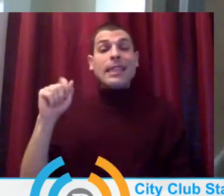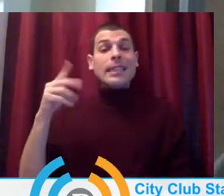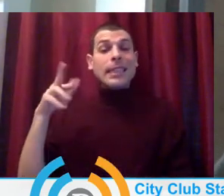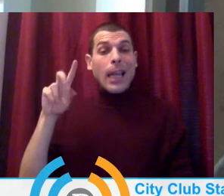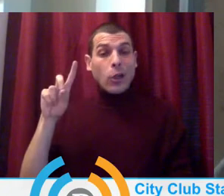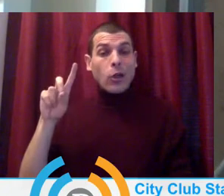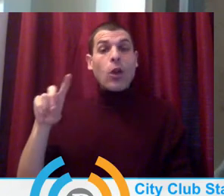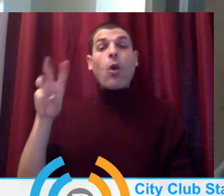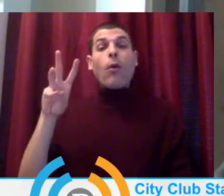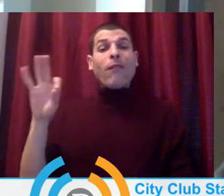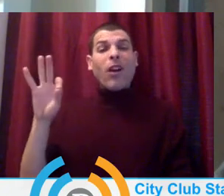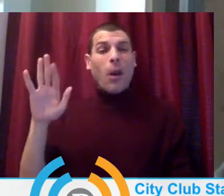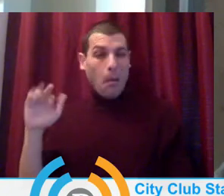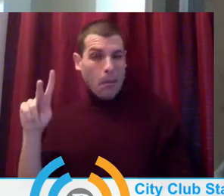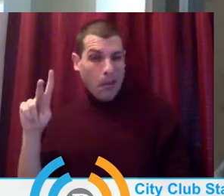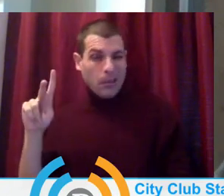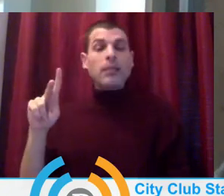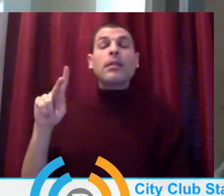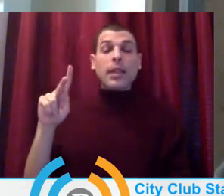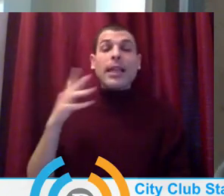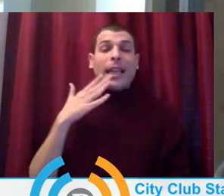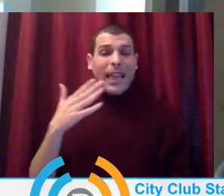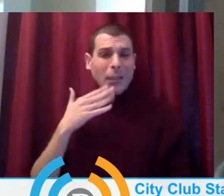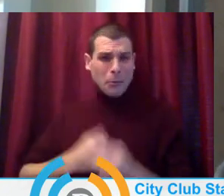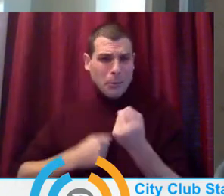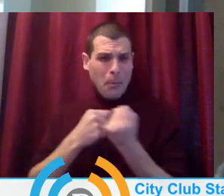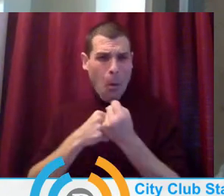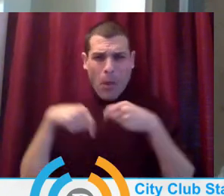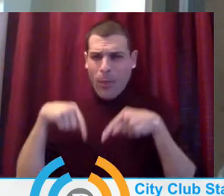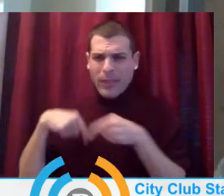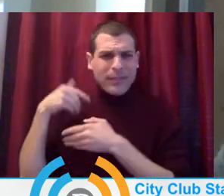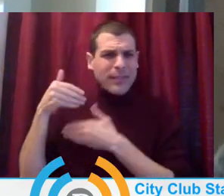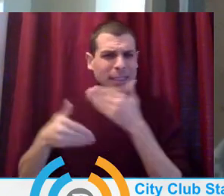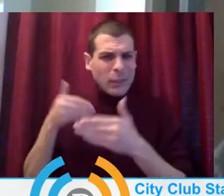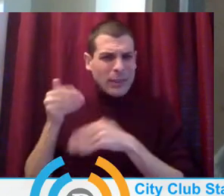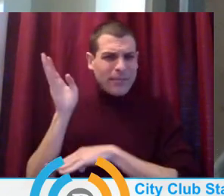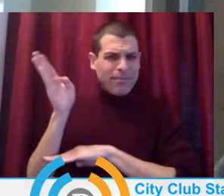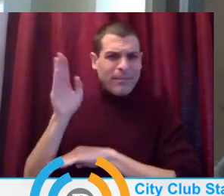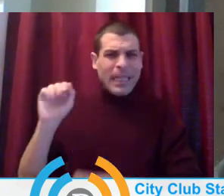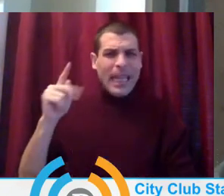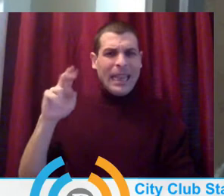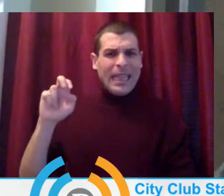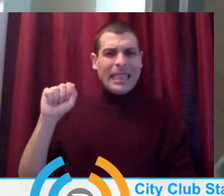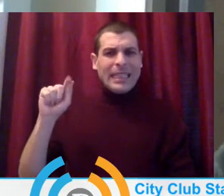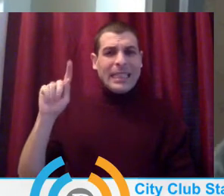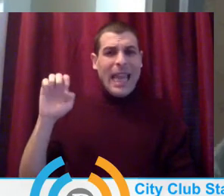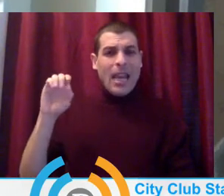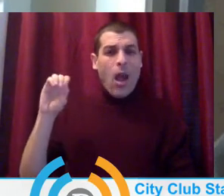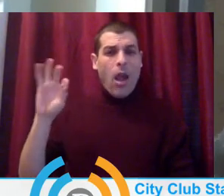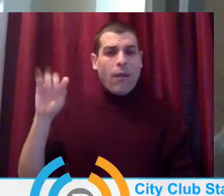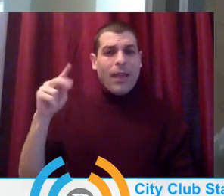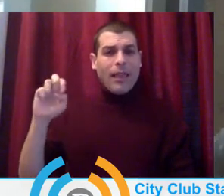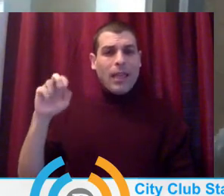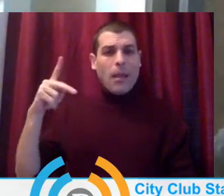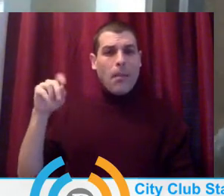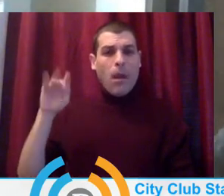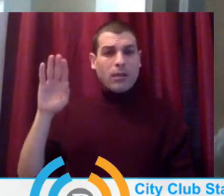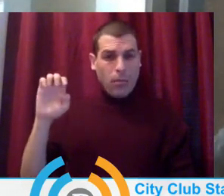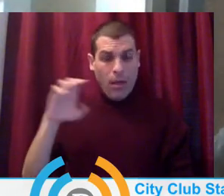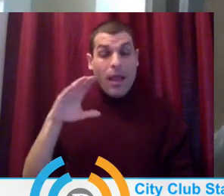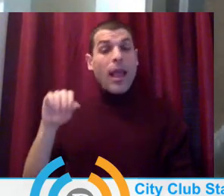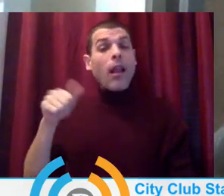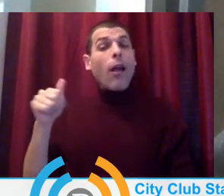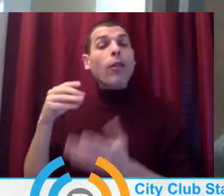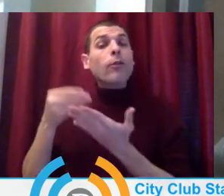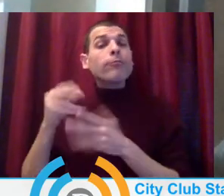Fargo for making our State of the Possible series possible. I'd also like to thank our supporting sponsors, Kaiser